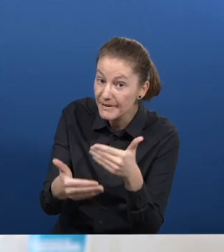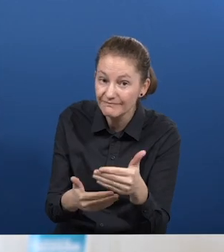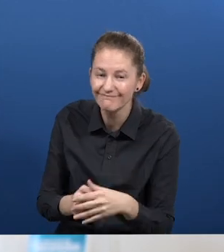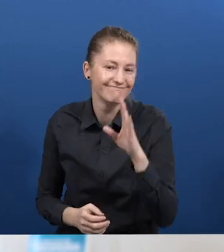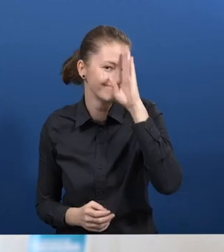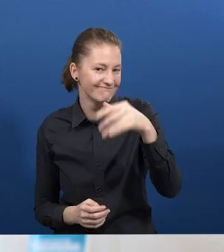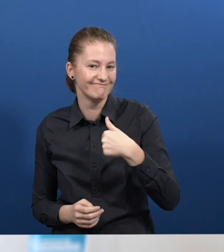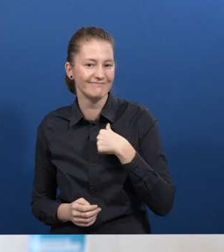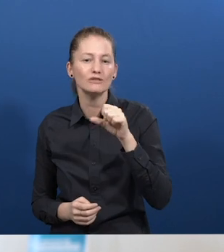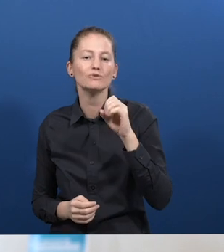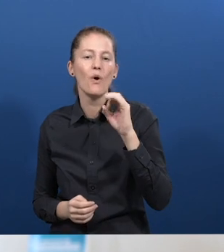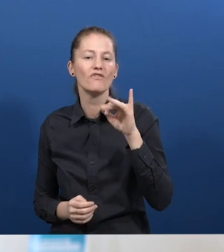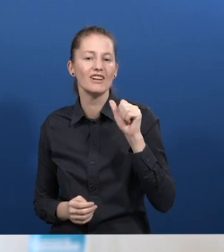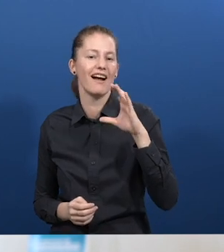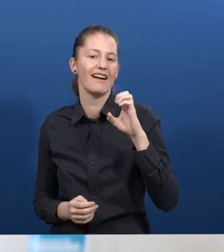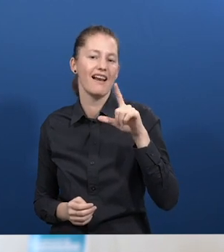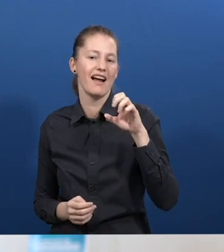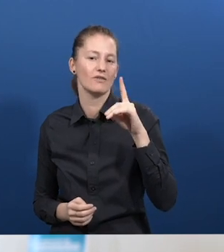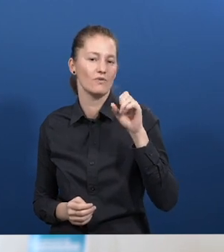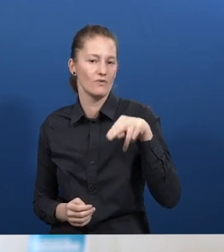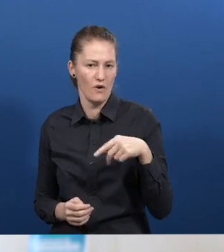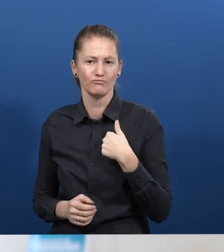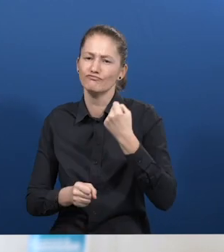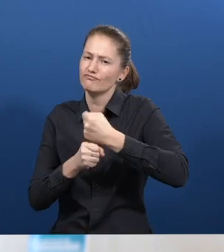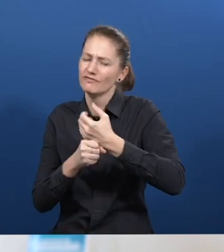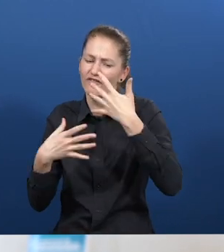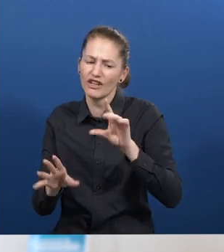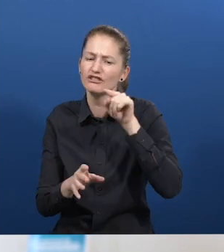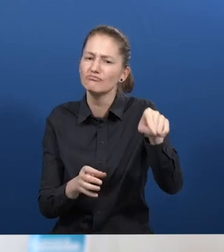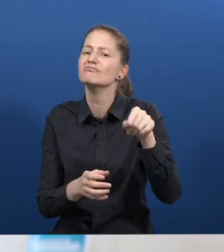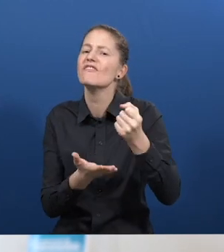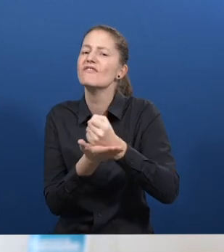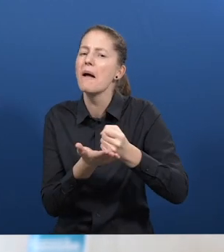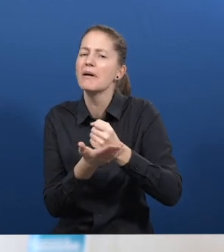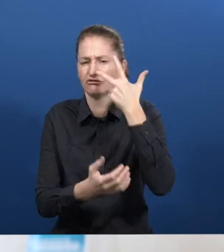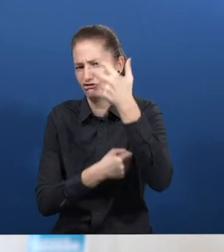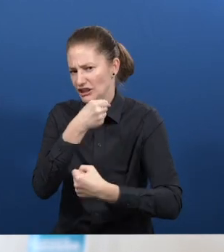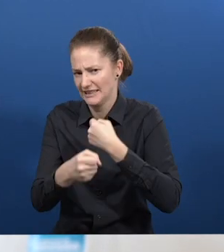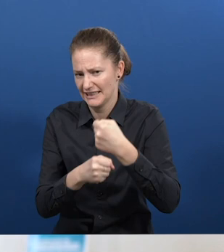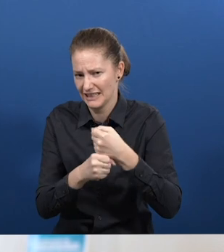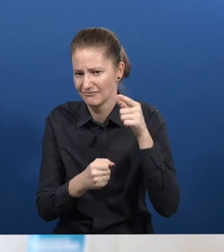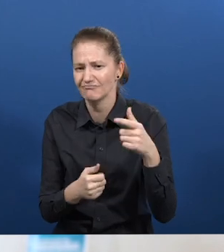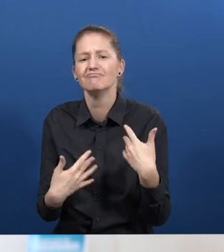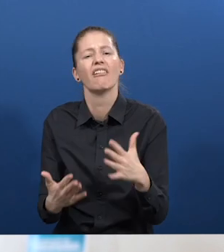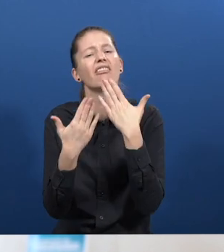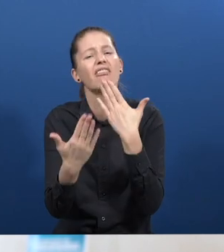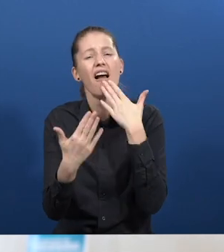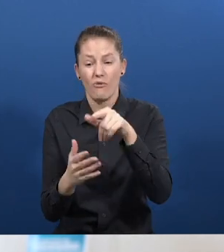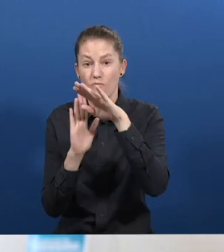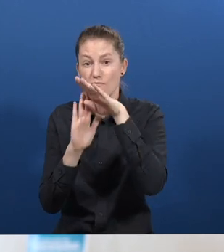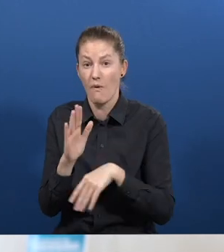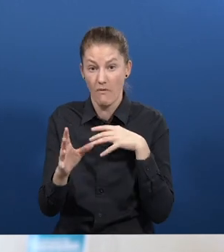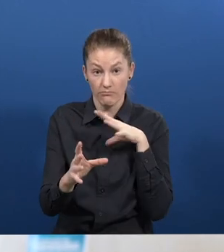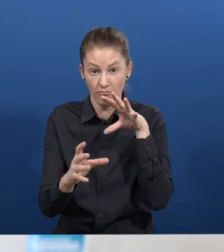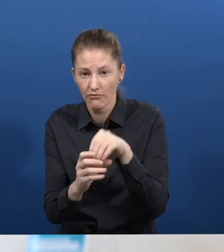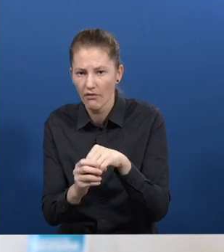I am Sophia Celadon. I have been working in pharmacy for three years. Thanks to the inclusion program, it helps me to be more